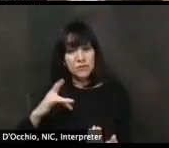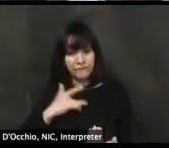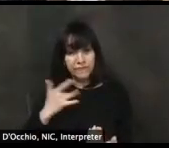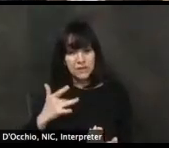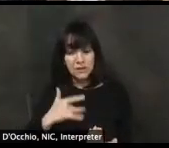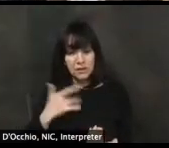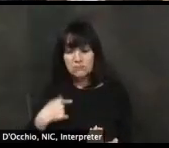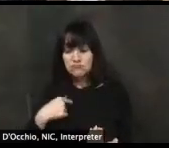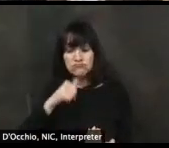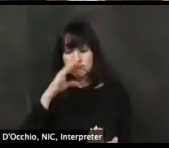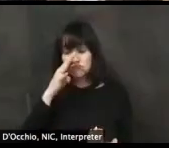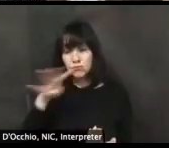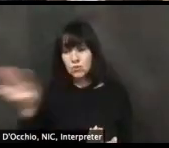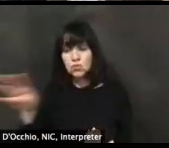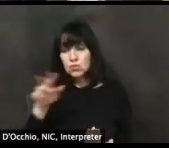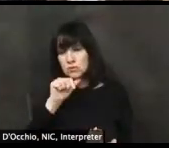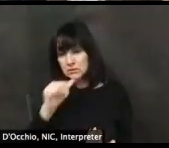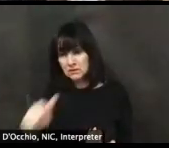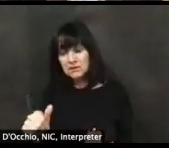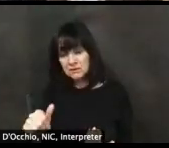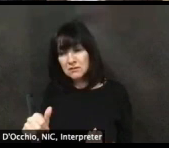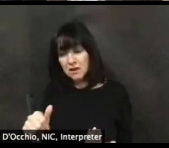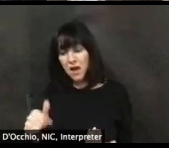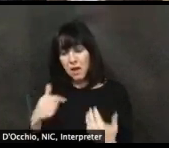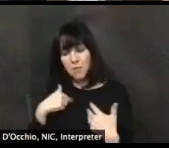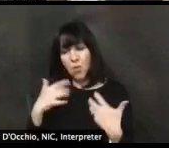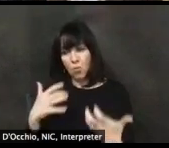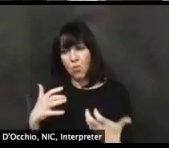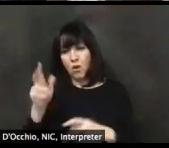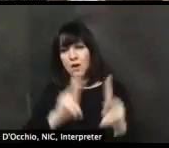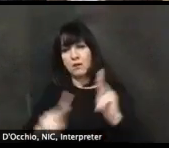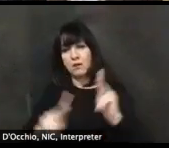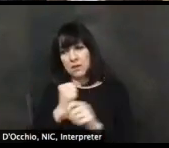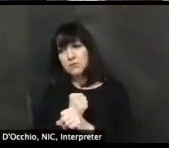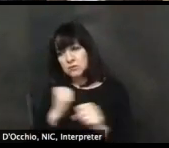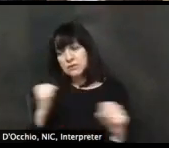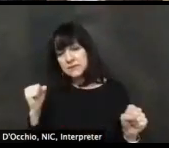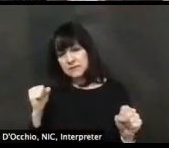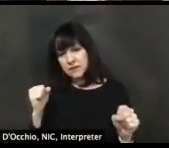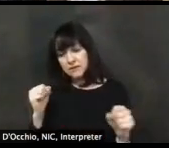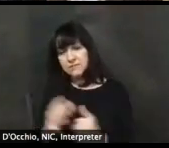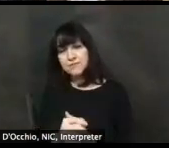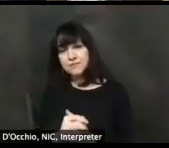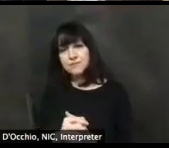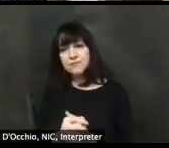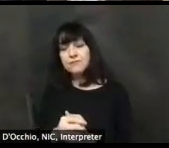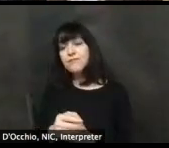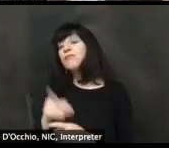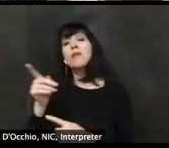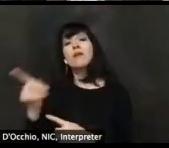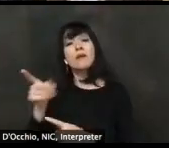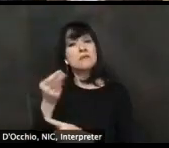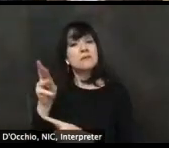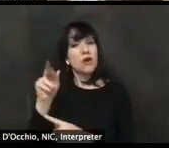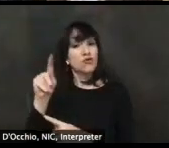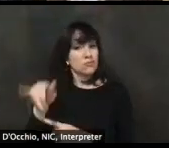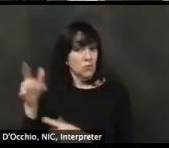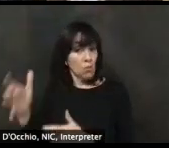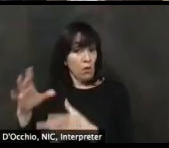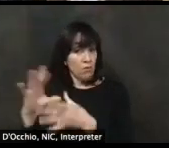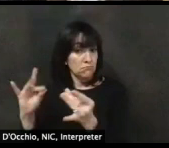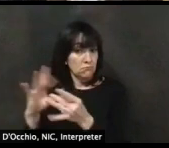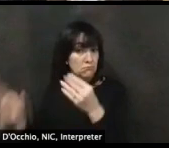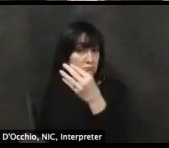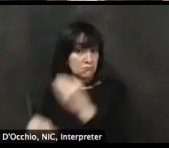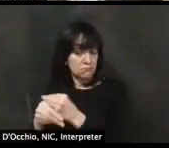Dr. Rattay, I don't know if you have anything that you would like to add to that comment. Yeah. I mean, I get it too. I get it. Why, um, why people